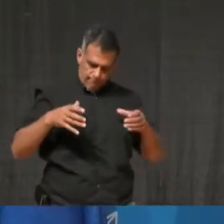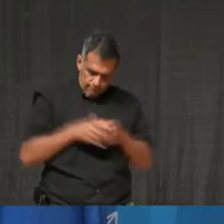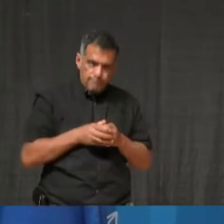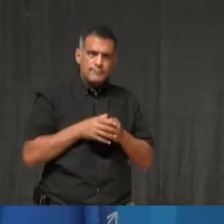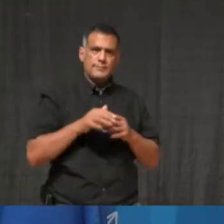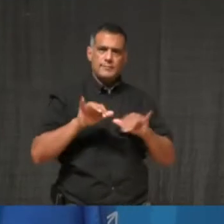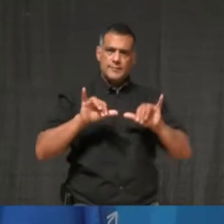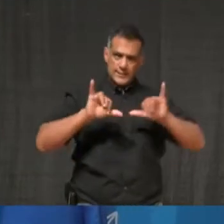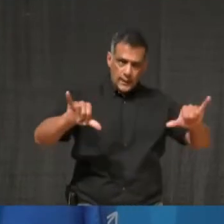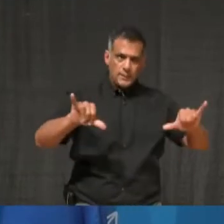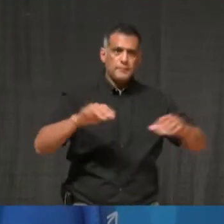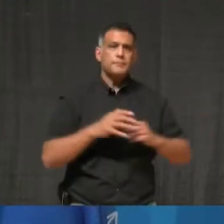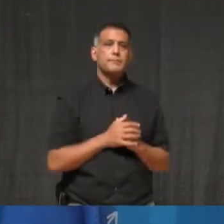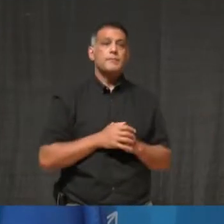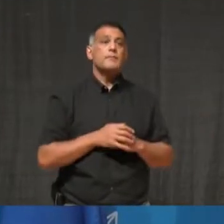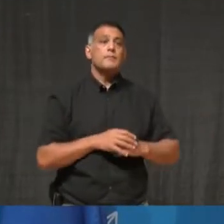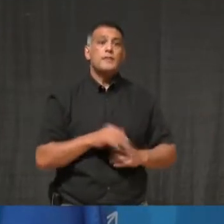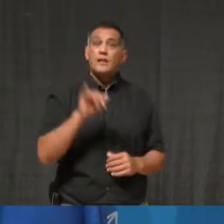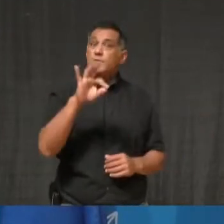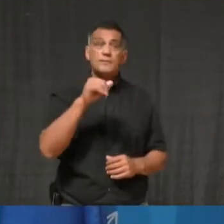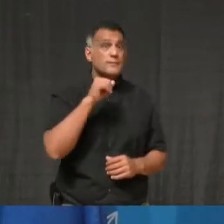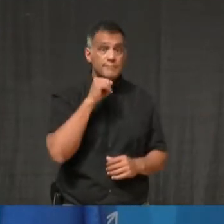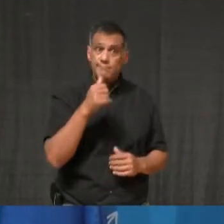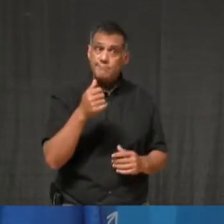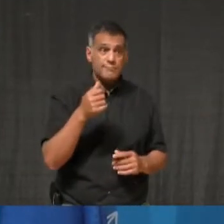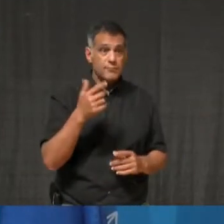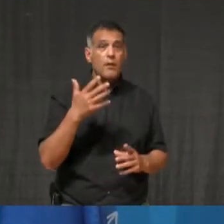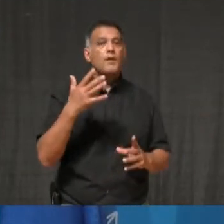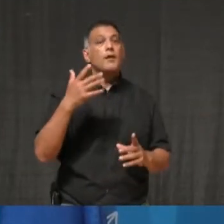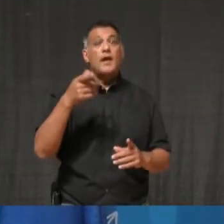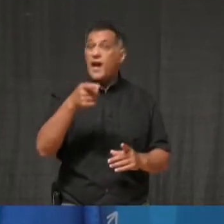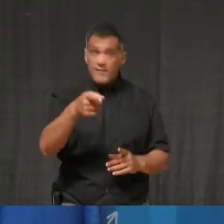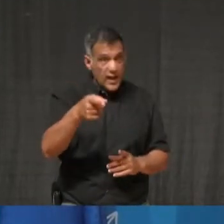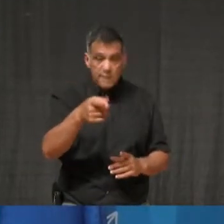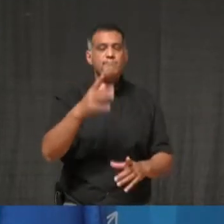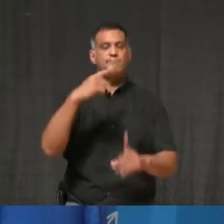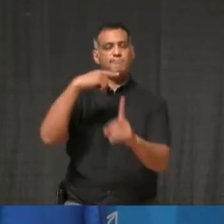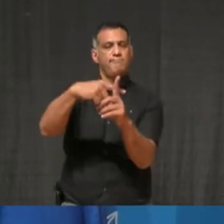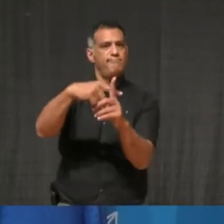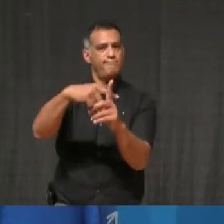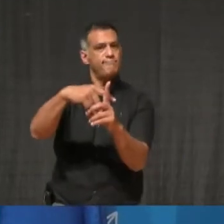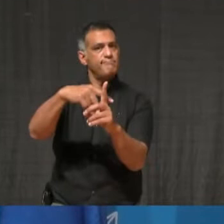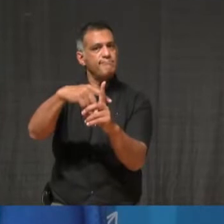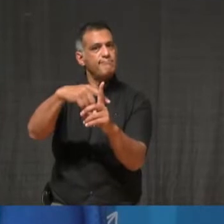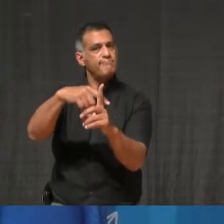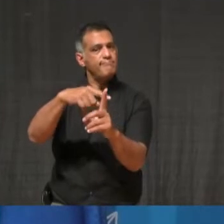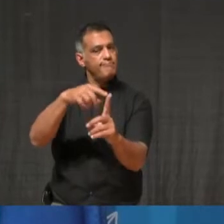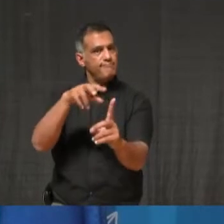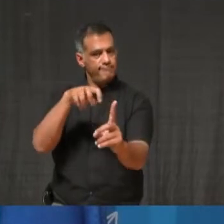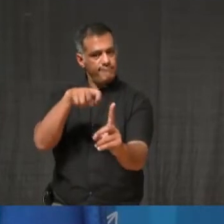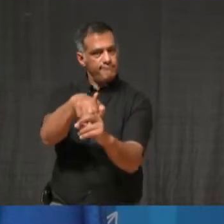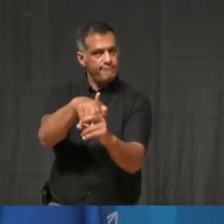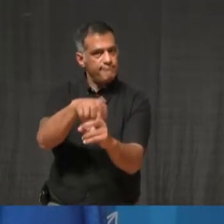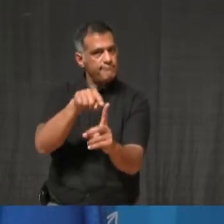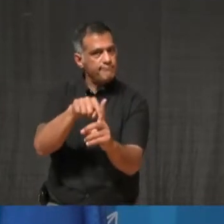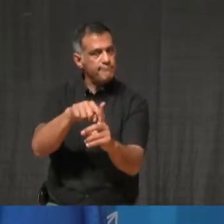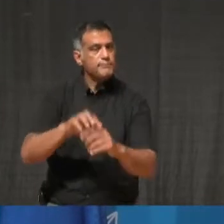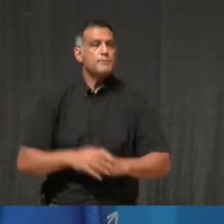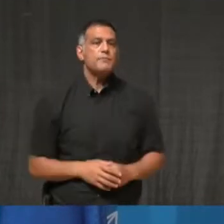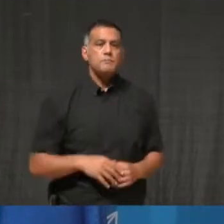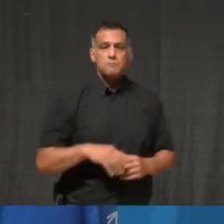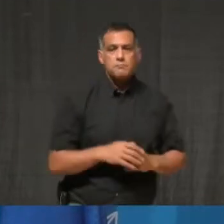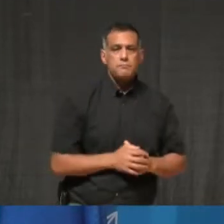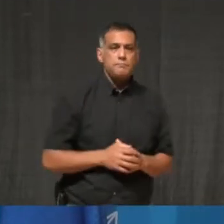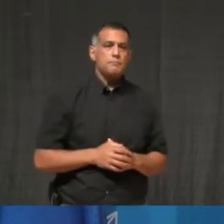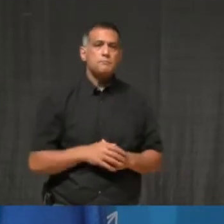please remember that a break from work is not a break from the precautions. You must continue to follow precautions at lunch, during breaks,